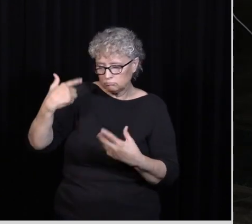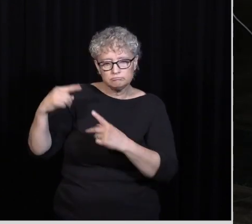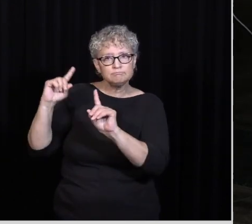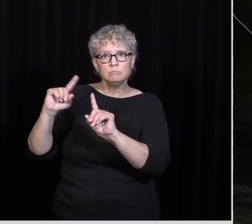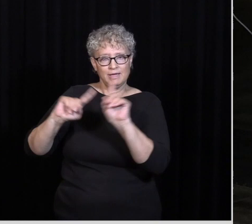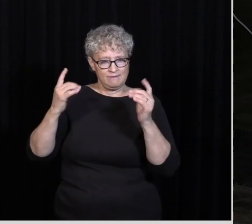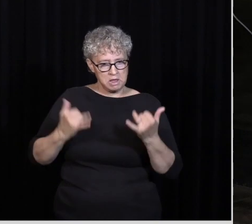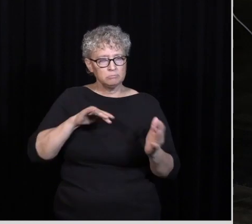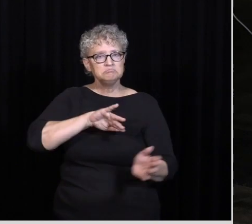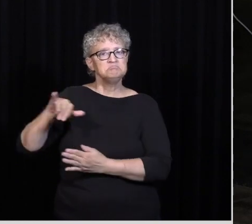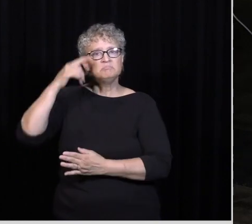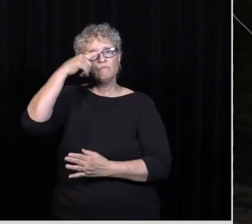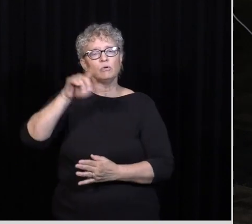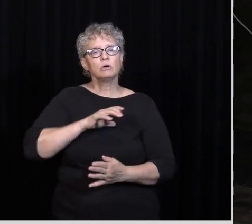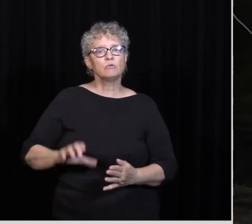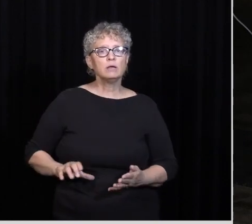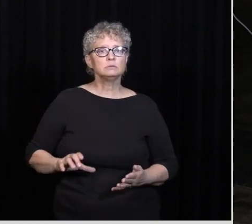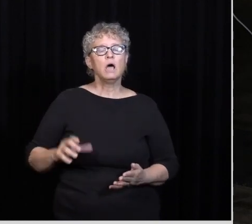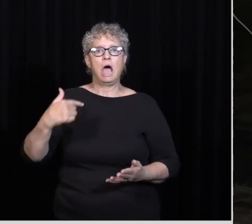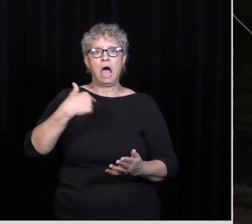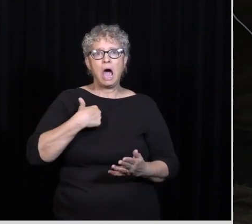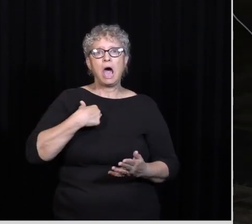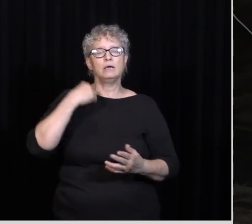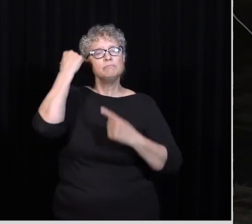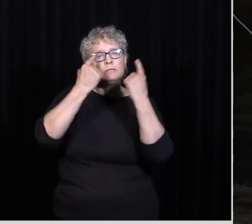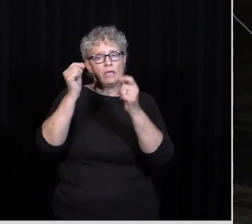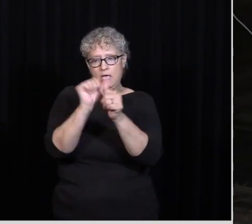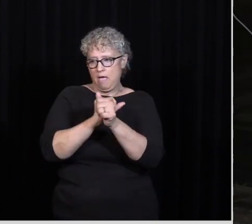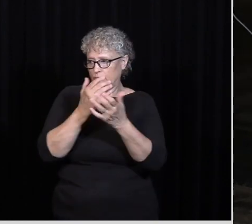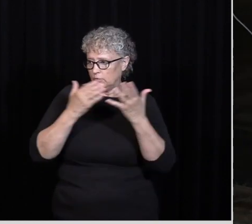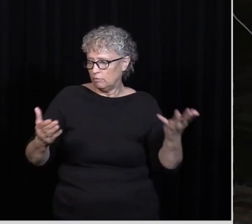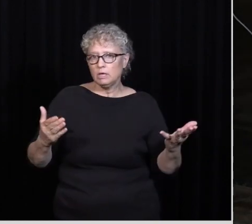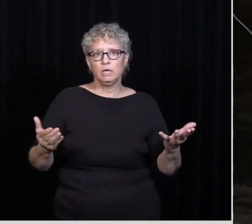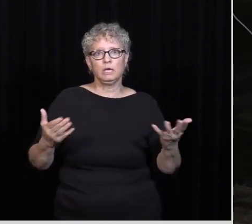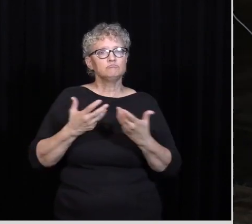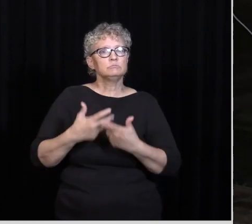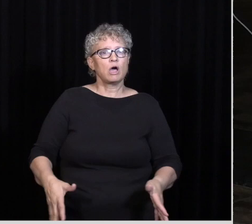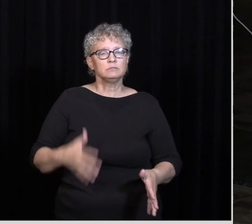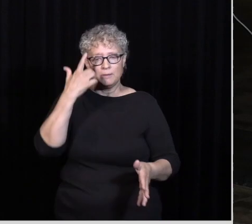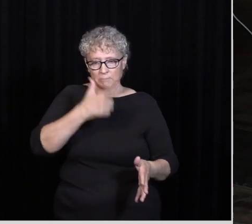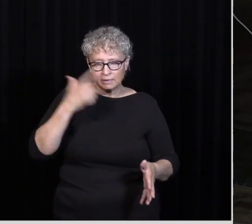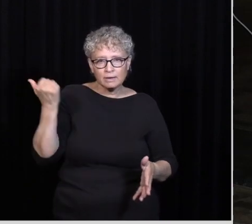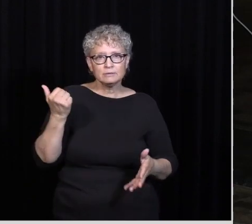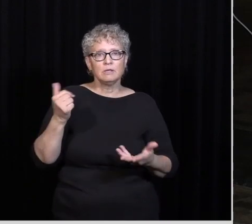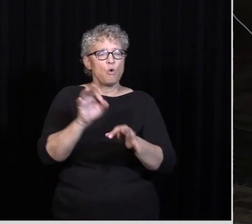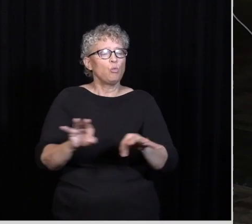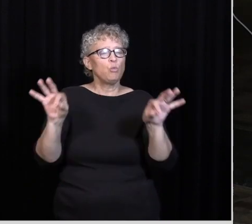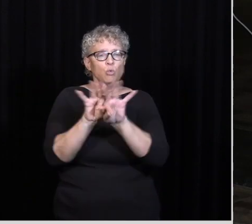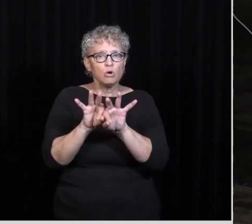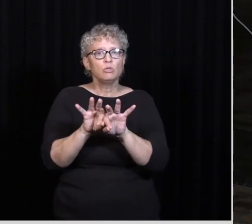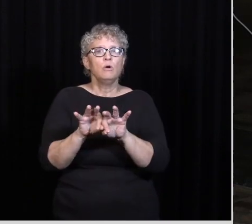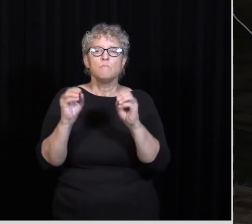Christ What is More I consider Everything A loss Because of The surpassing Worth Of